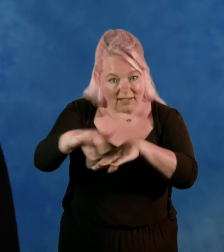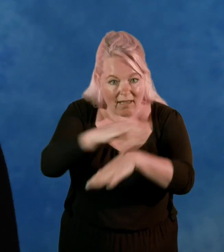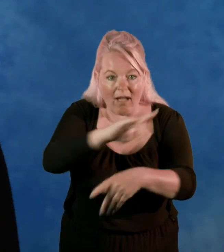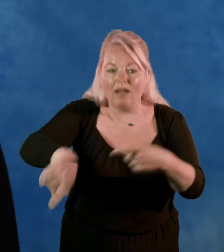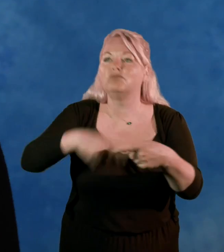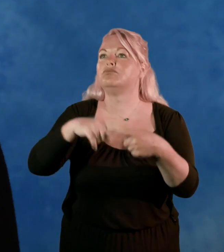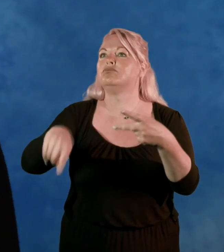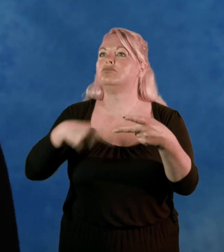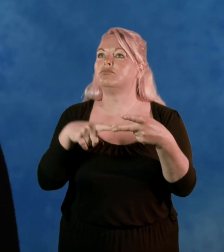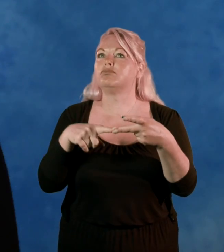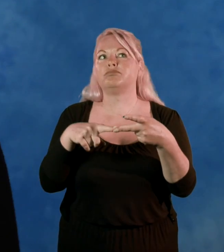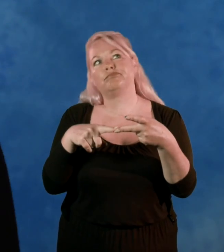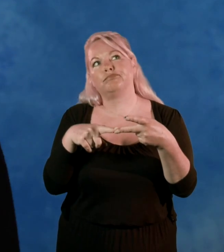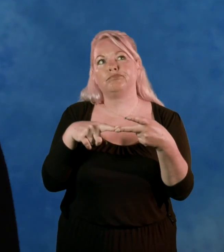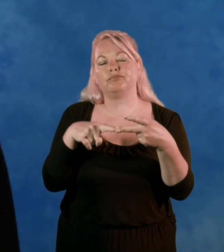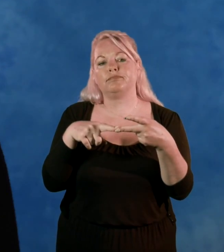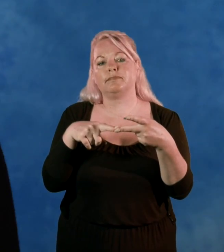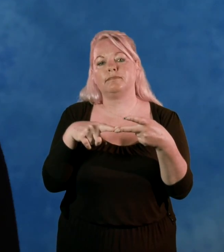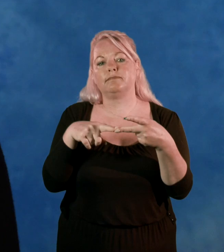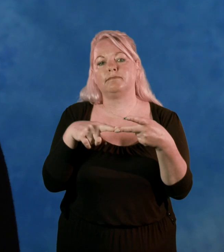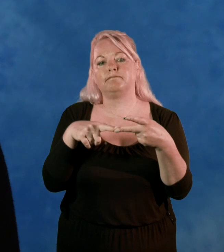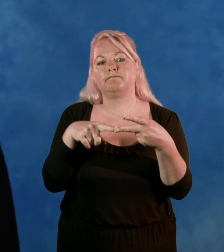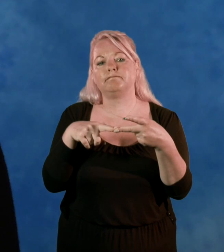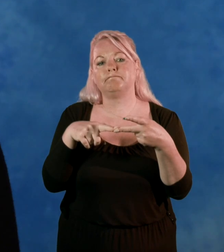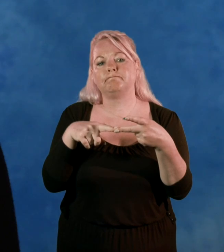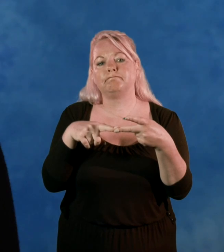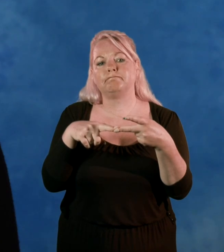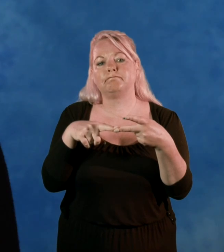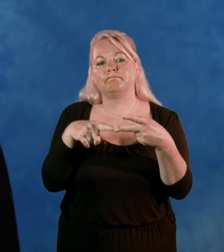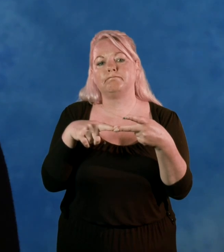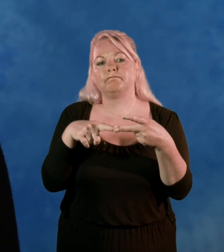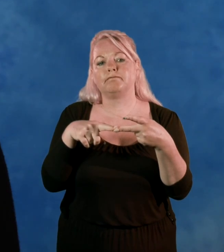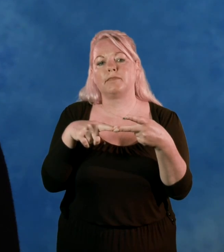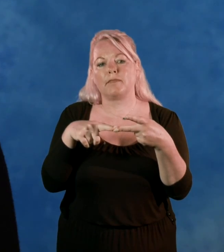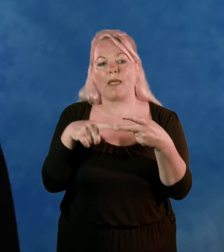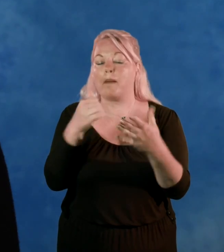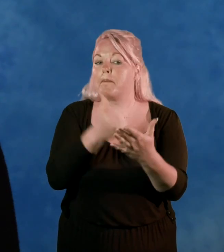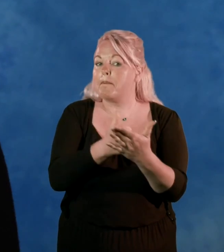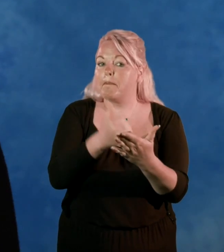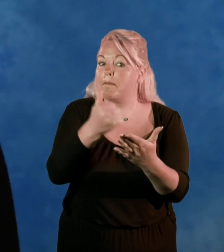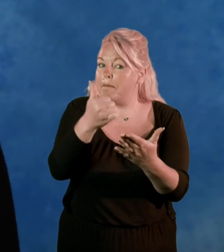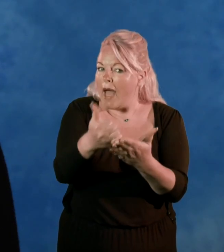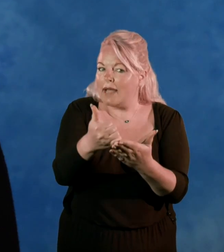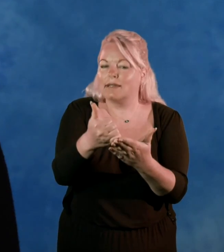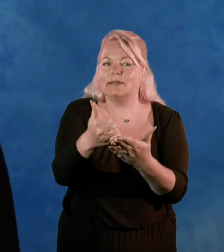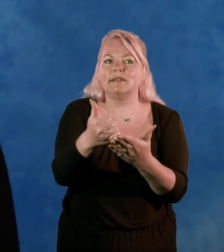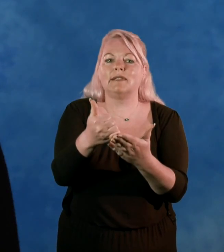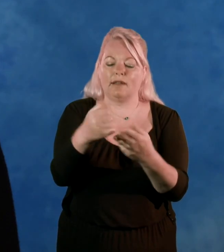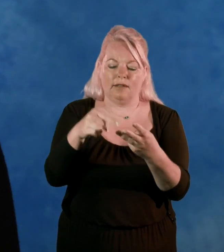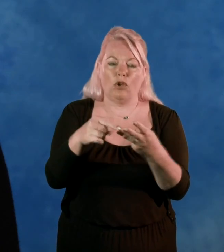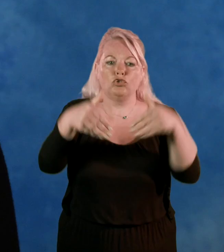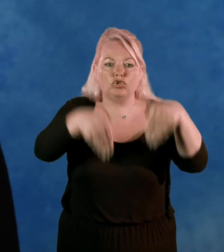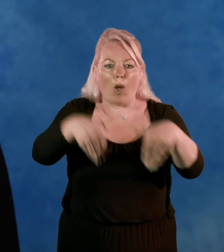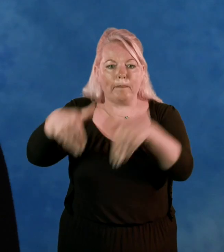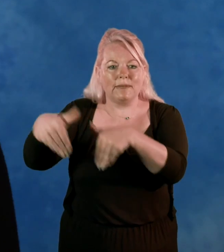actually a lot of banks and shops